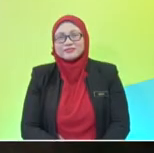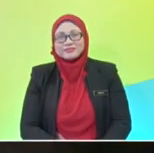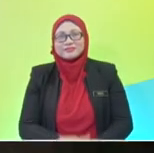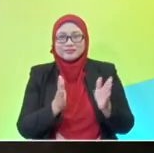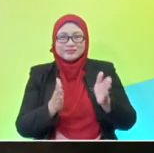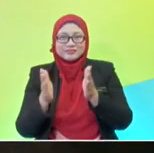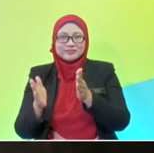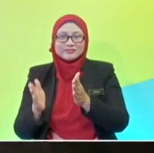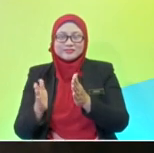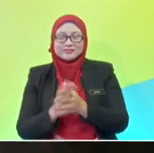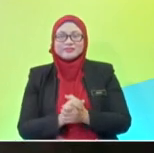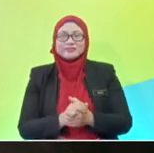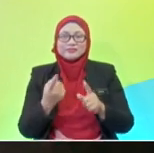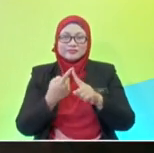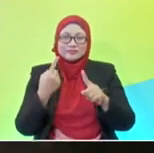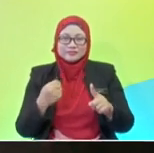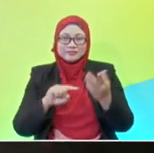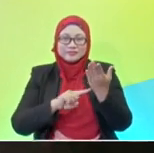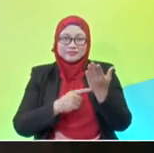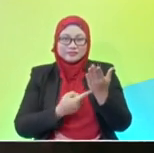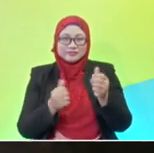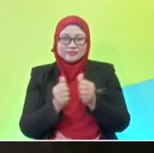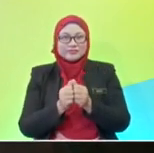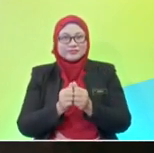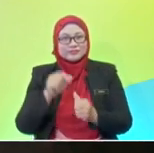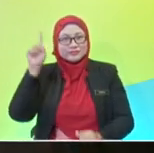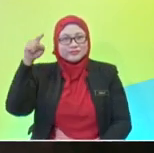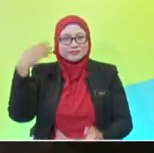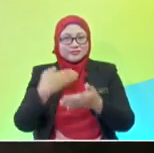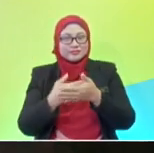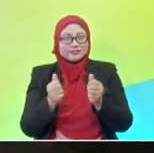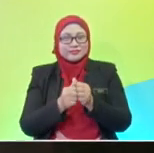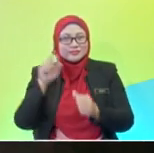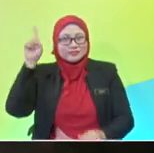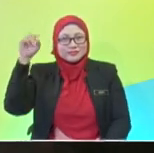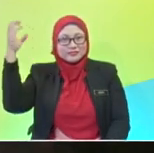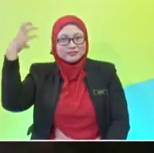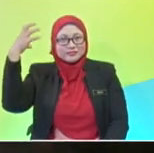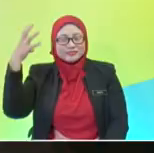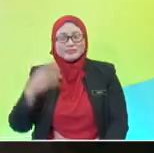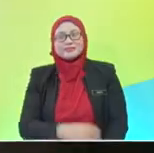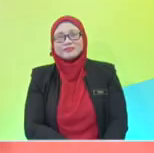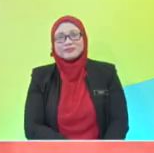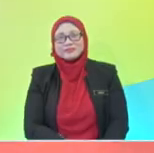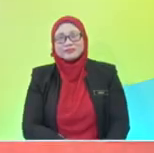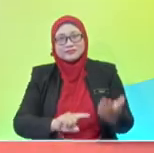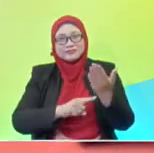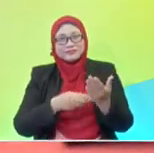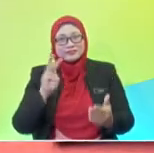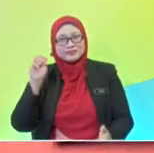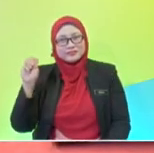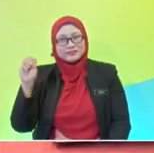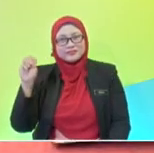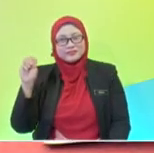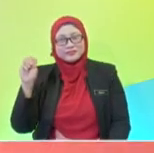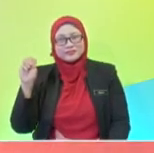nearest to the sun on this side, okay? Okay, I think it's this one, Mercury. Yes. And then, I think it's Venus.